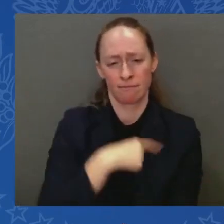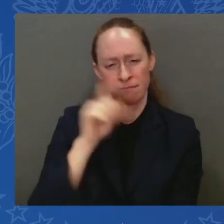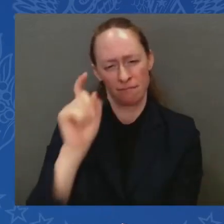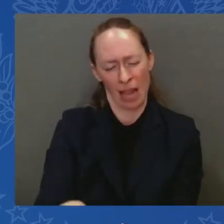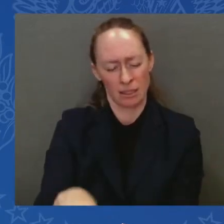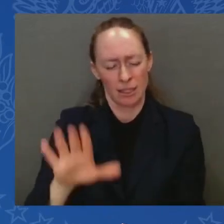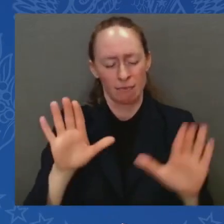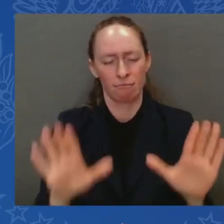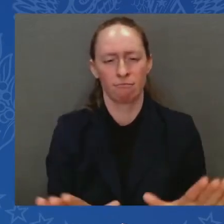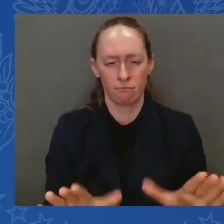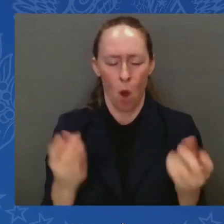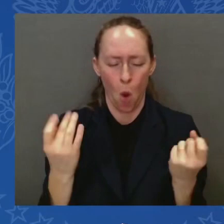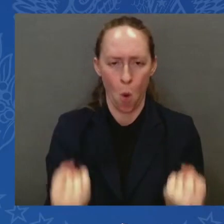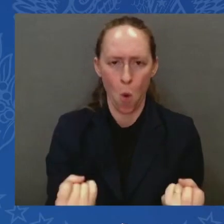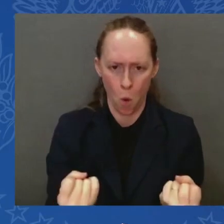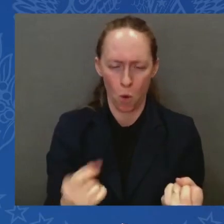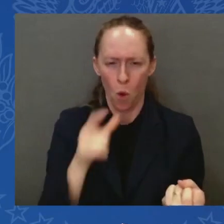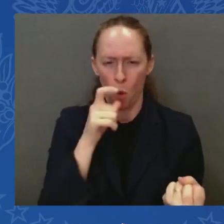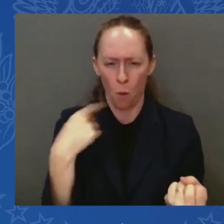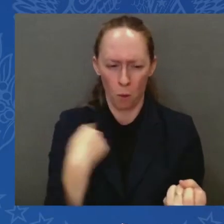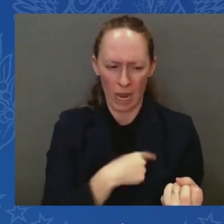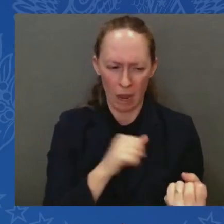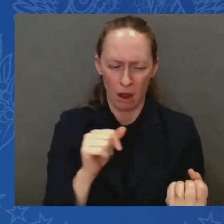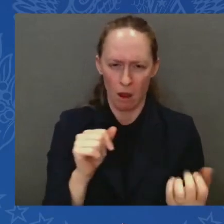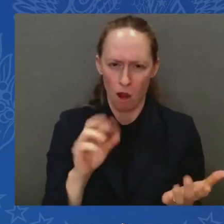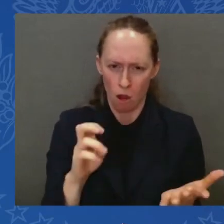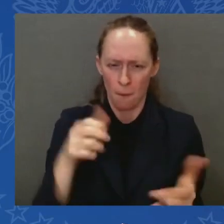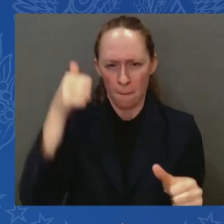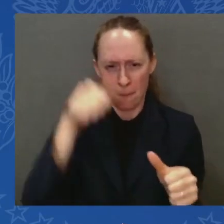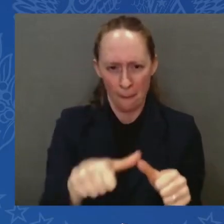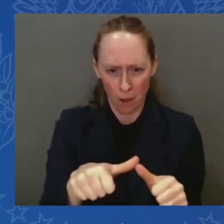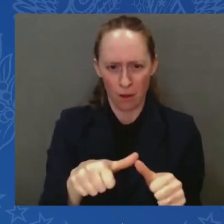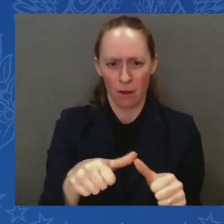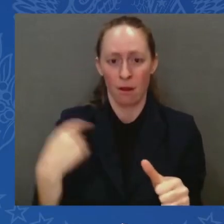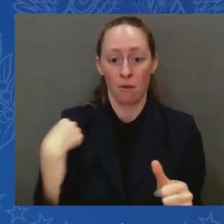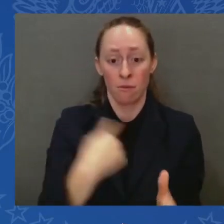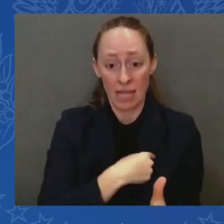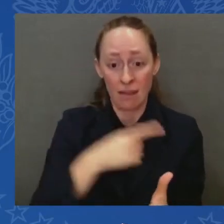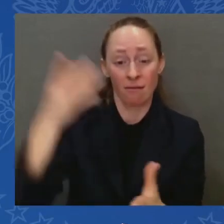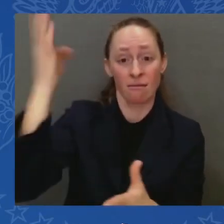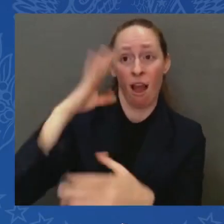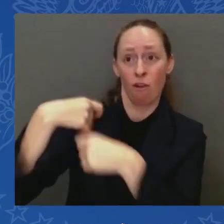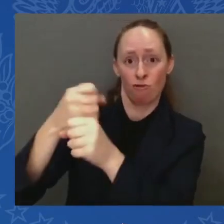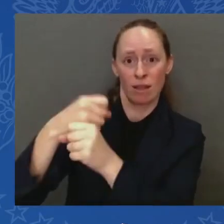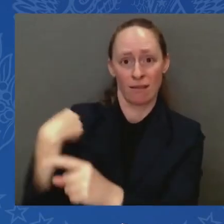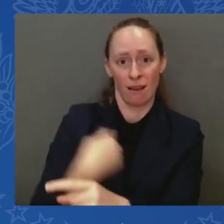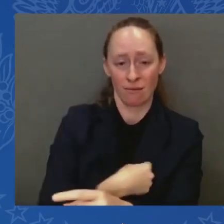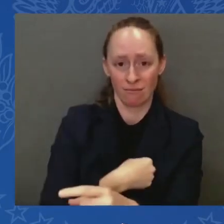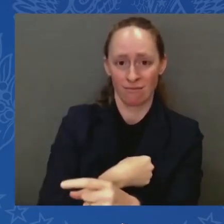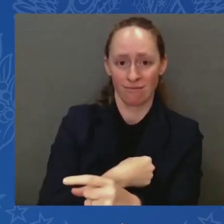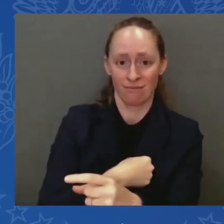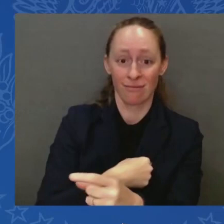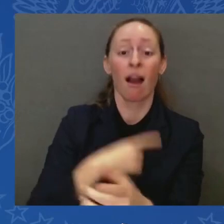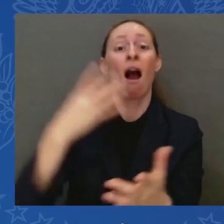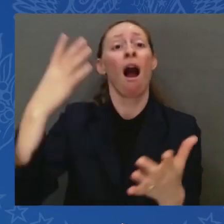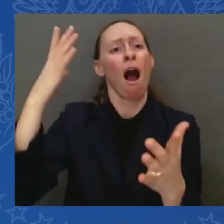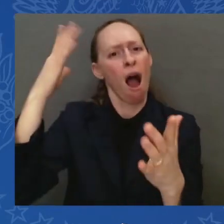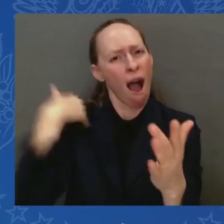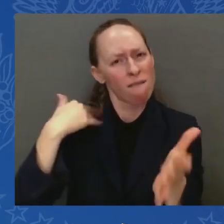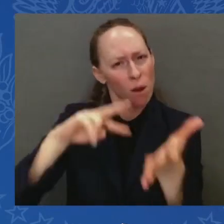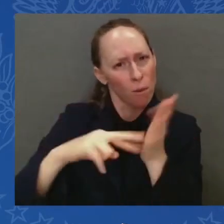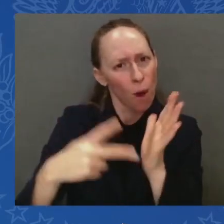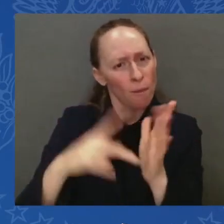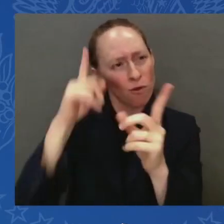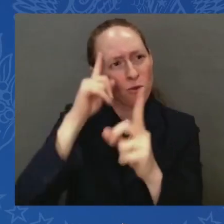creating an image of God with dignity, humanity, and purpose. In the darkness, to be the light